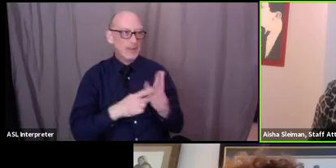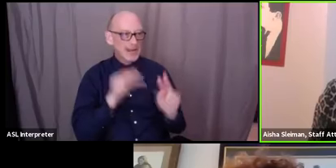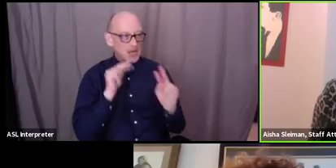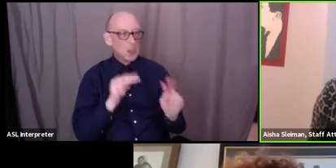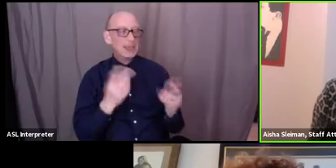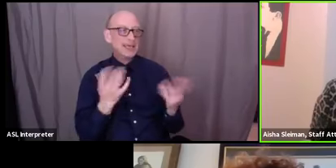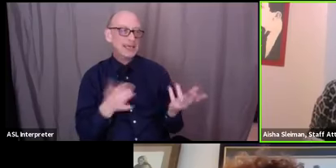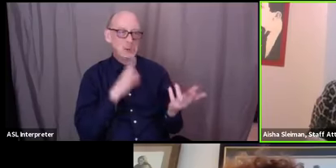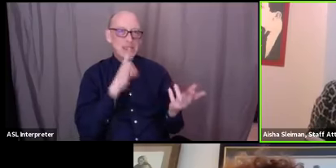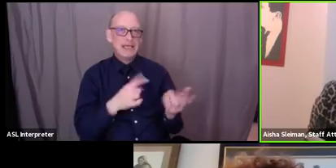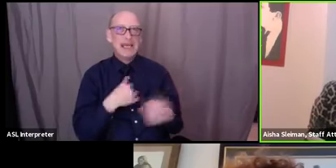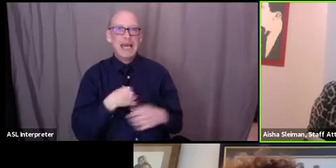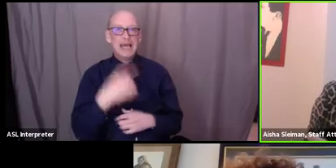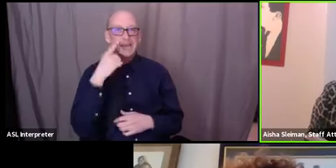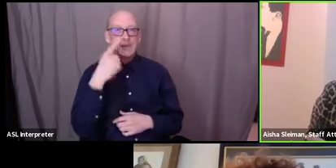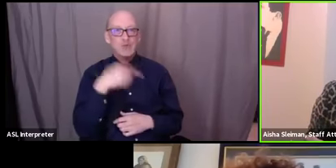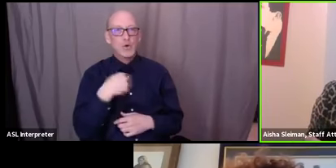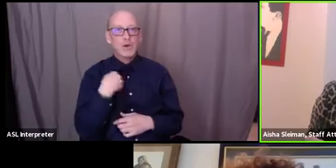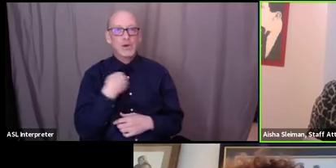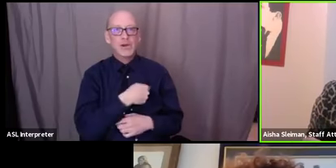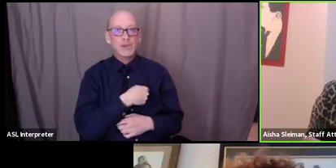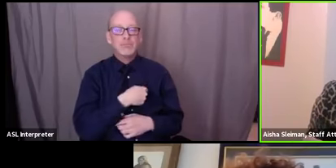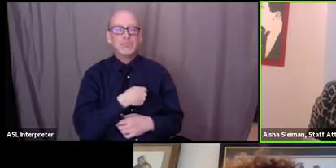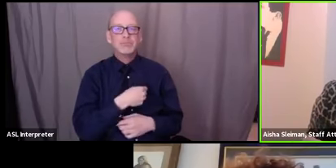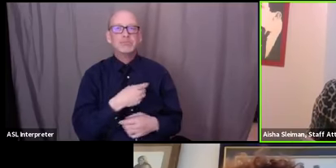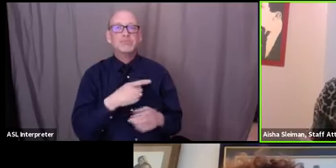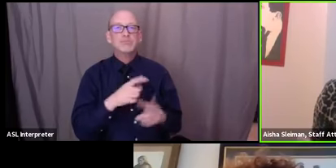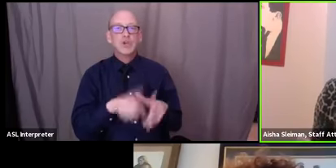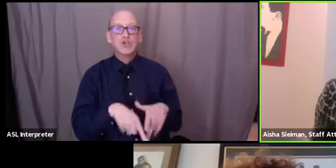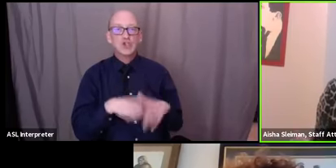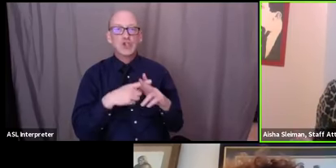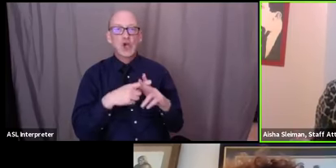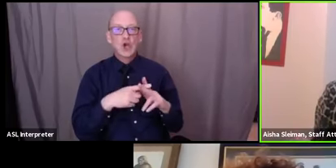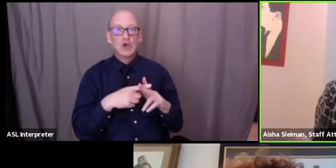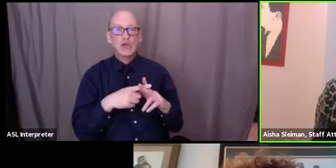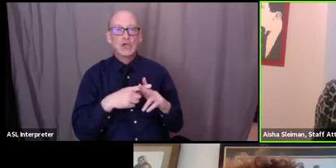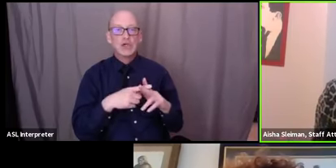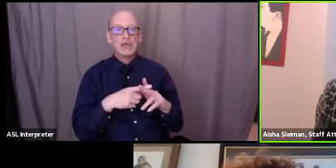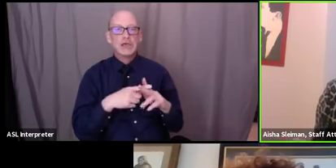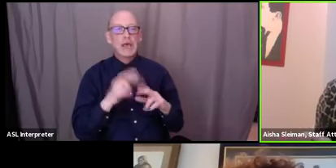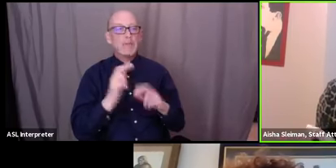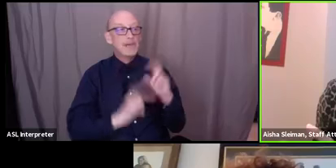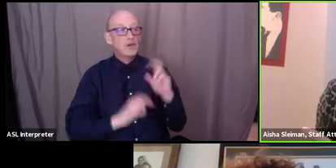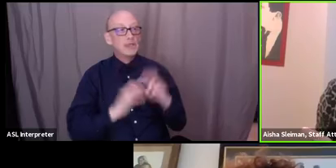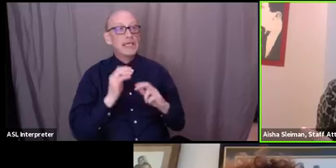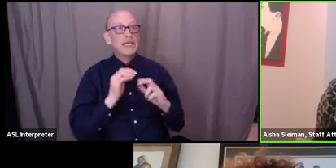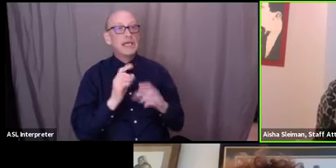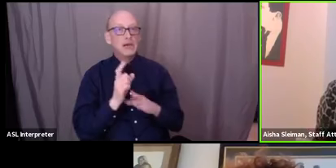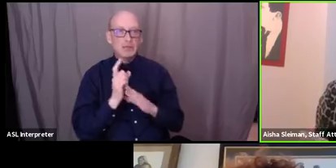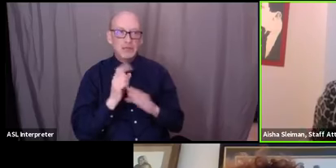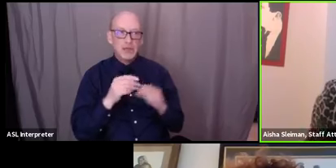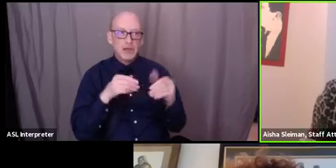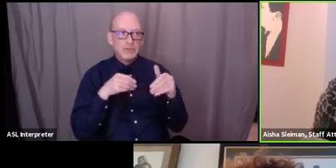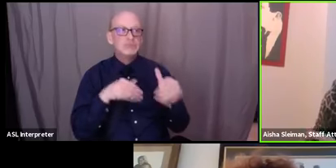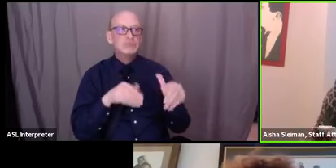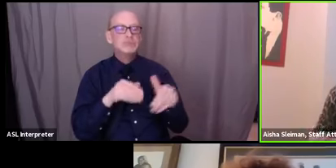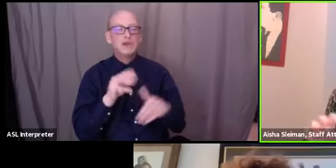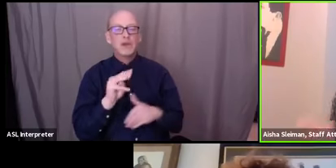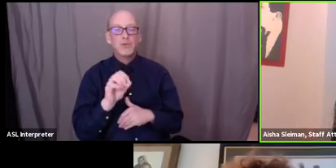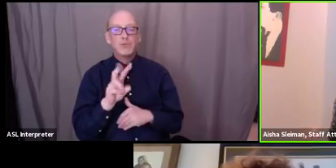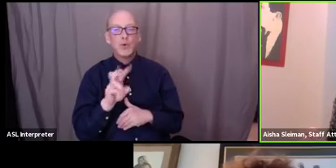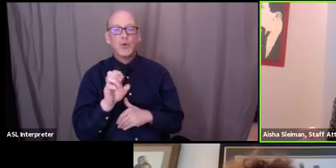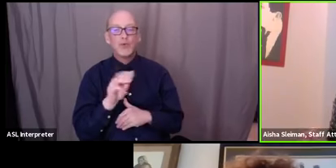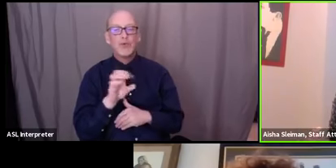i think for me is we need to start you know building a movement i think that this is a moment that is really unique because